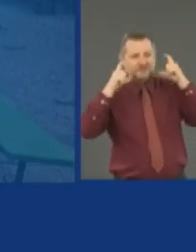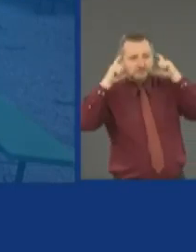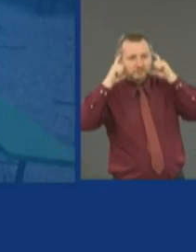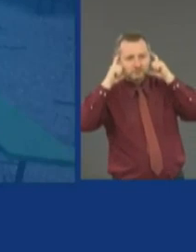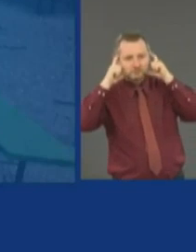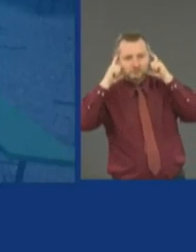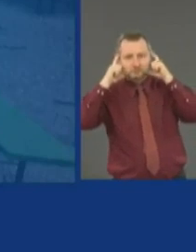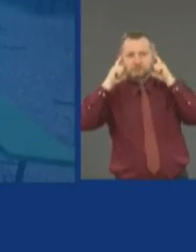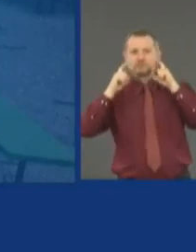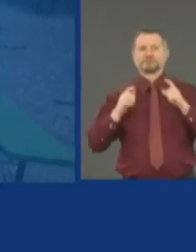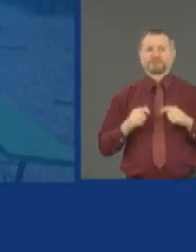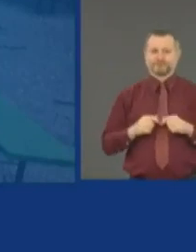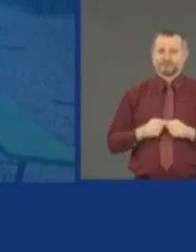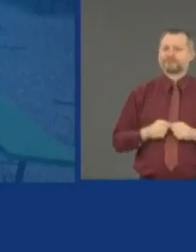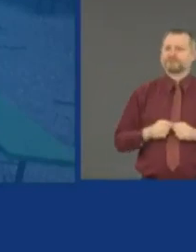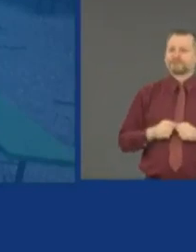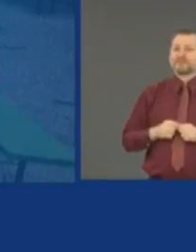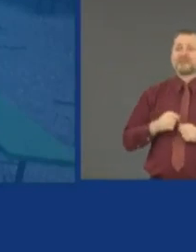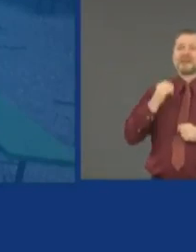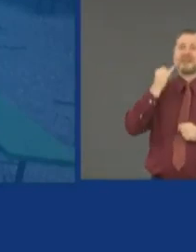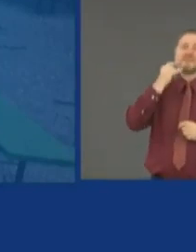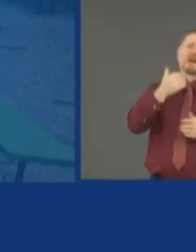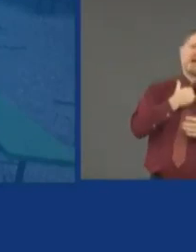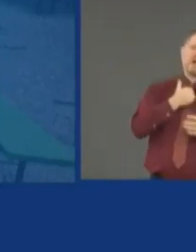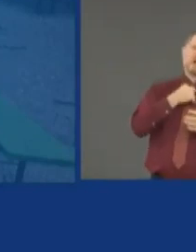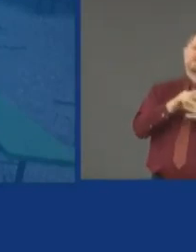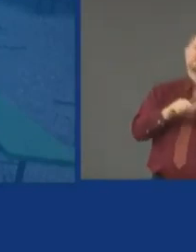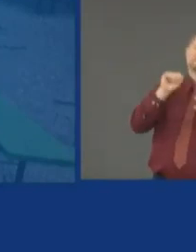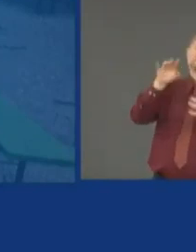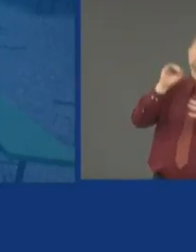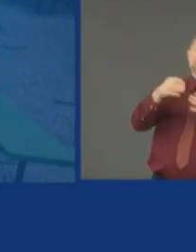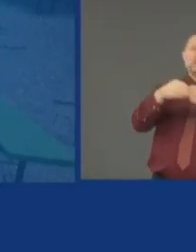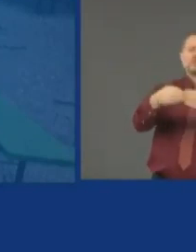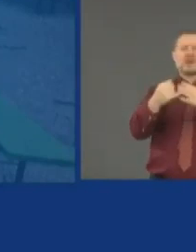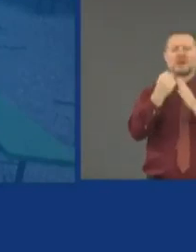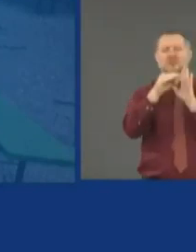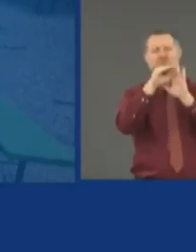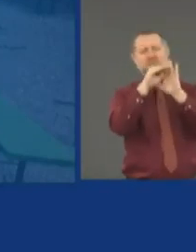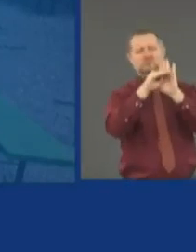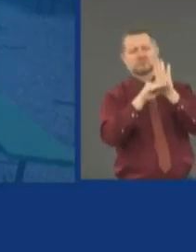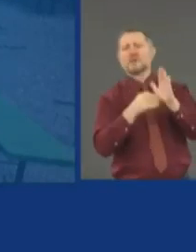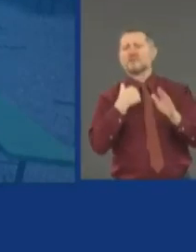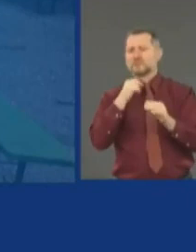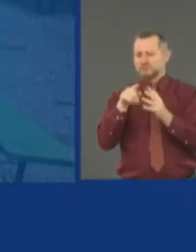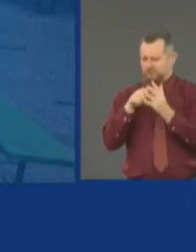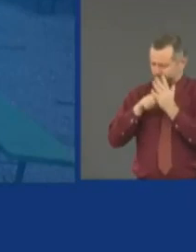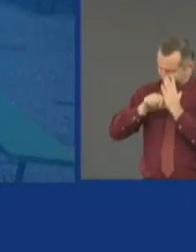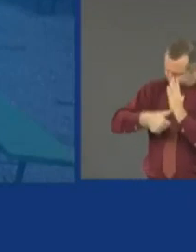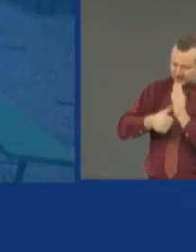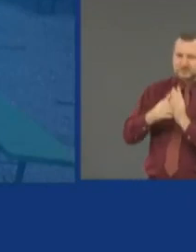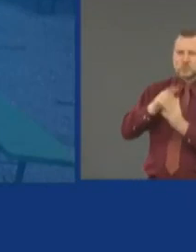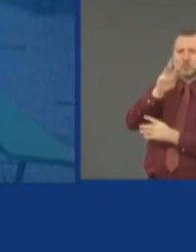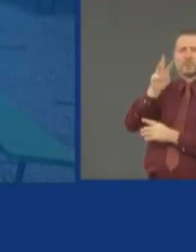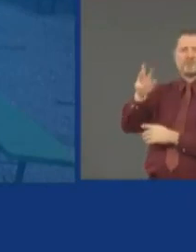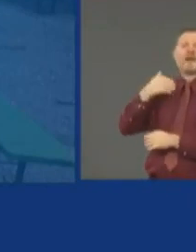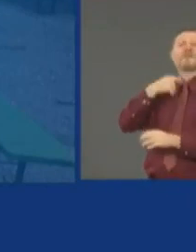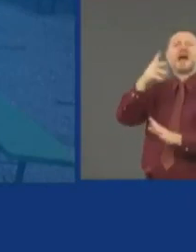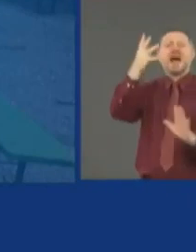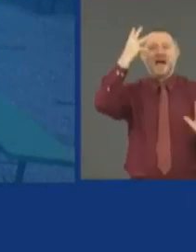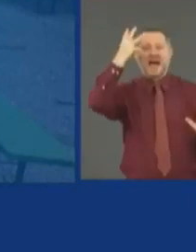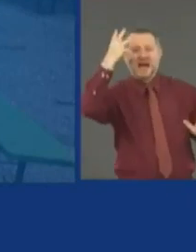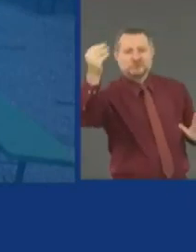points in the guidelines that are online. But I want to stress this is outdoor dining space.